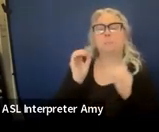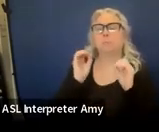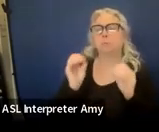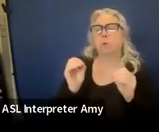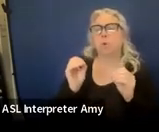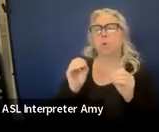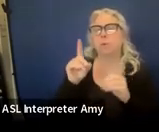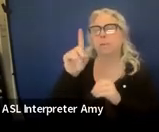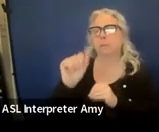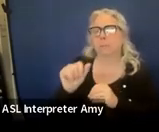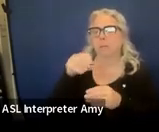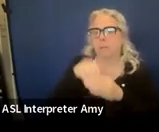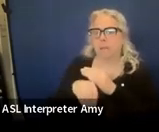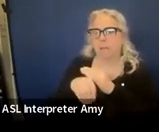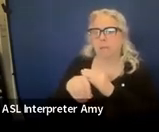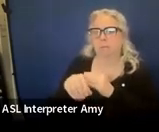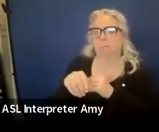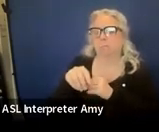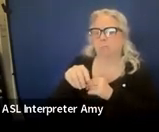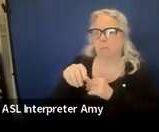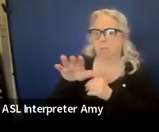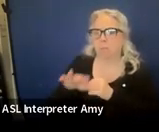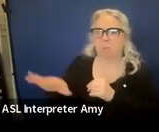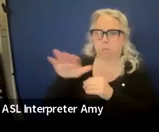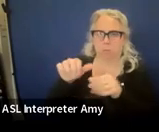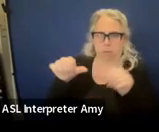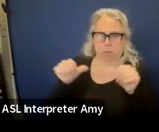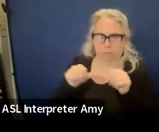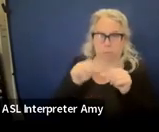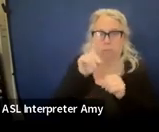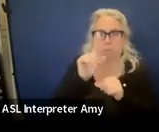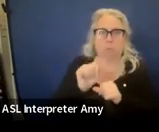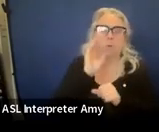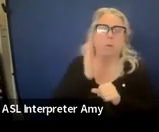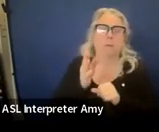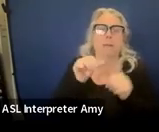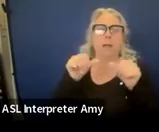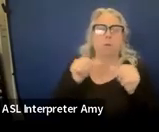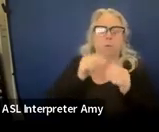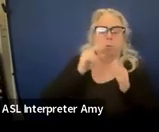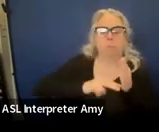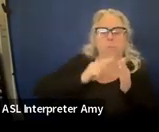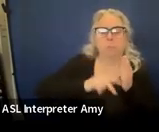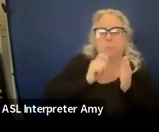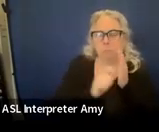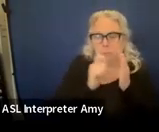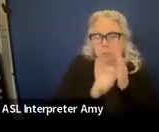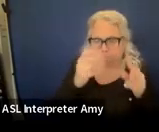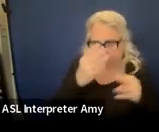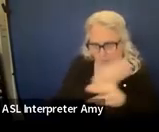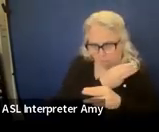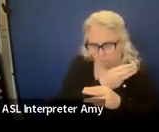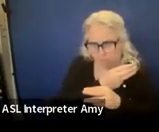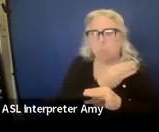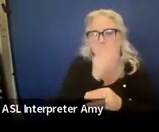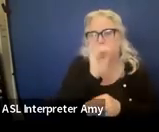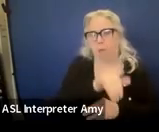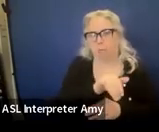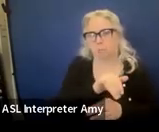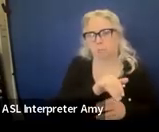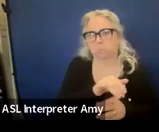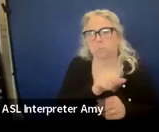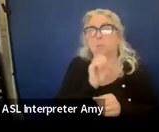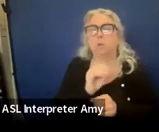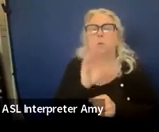disability in those areas really the disability would be in those areas of reading writing math. That sort of thing, and